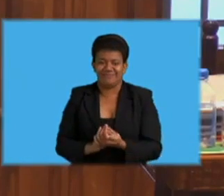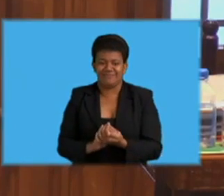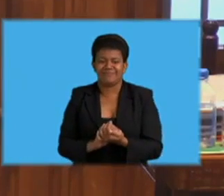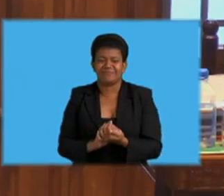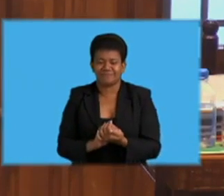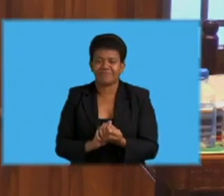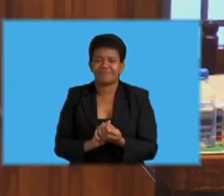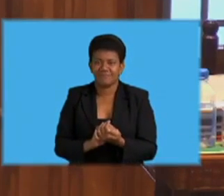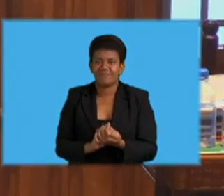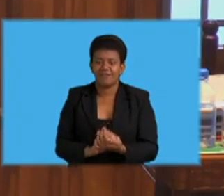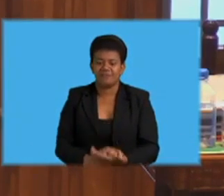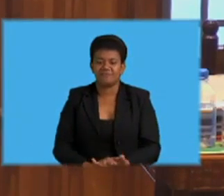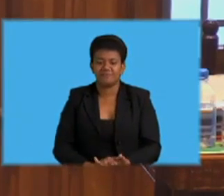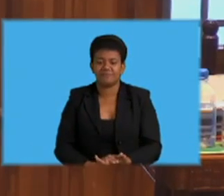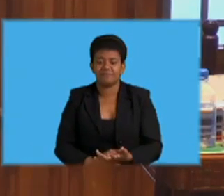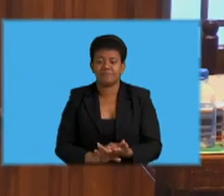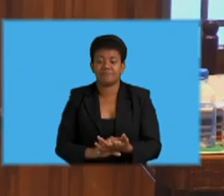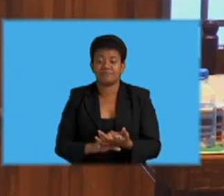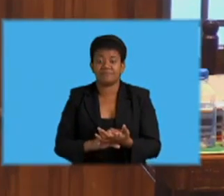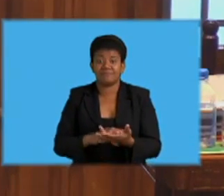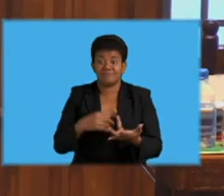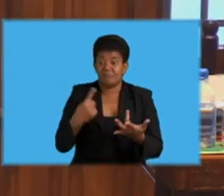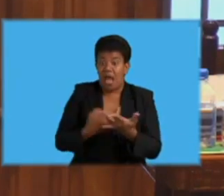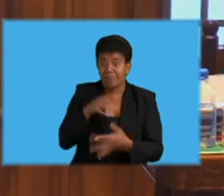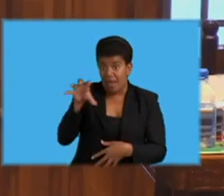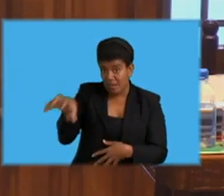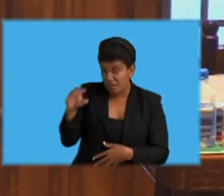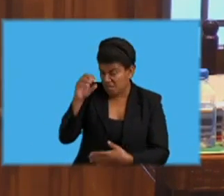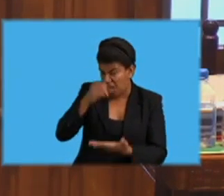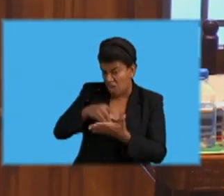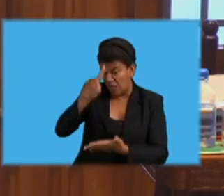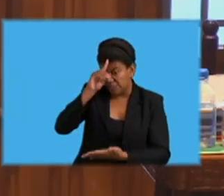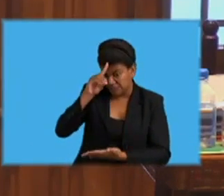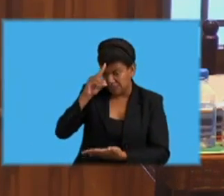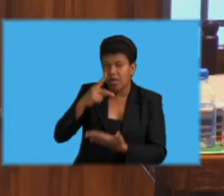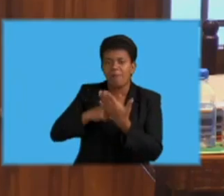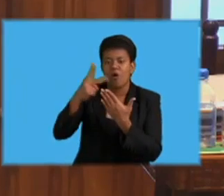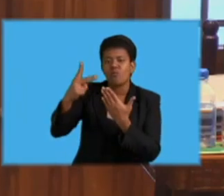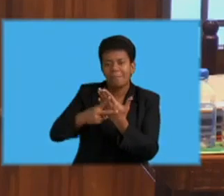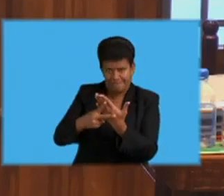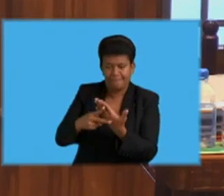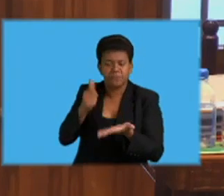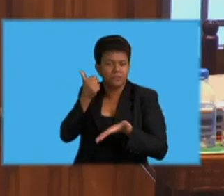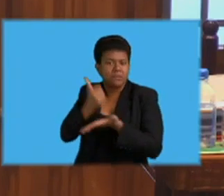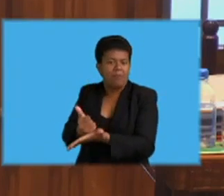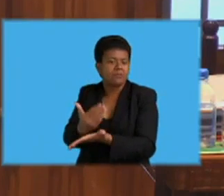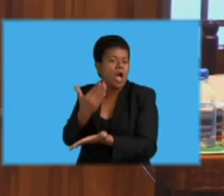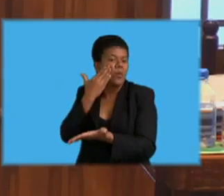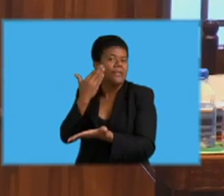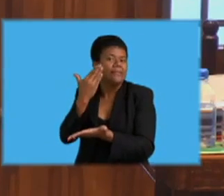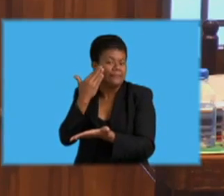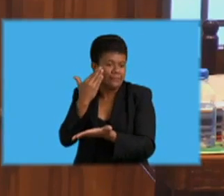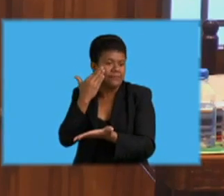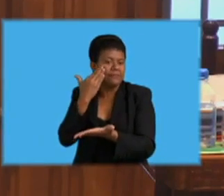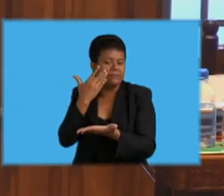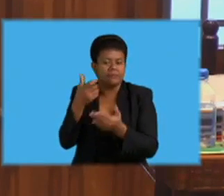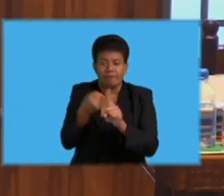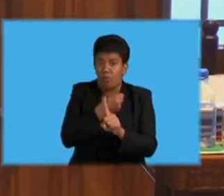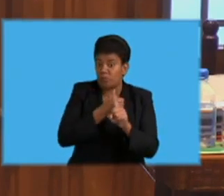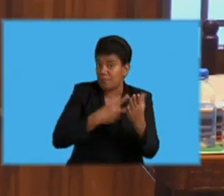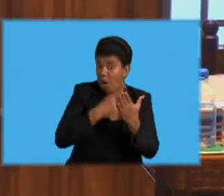Other educational programs in schools complement such awareness and advocacy programs such as